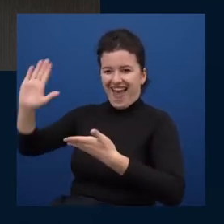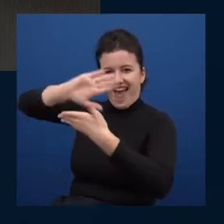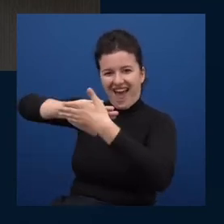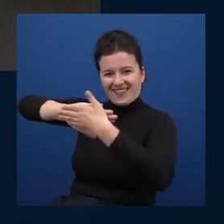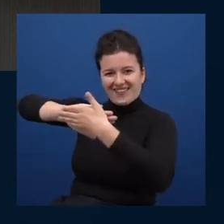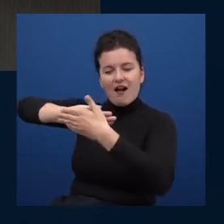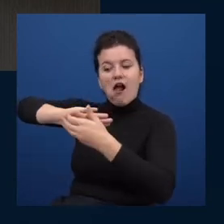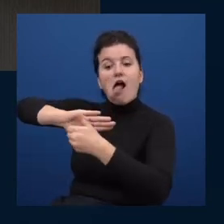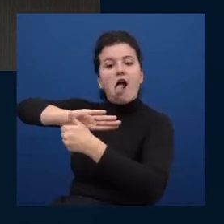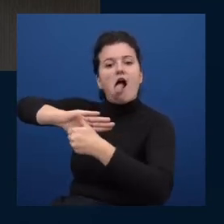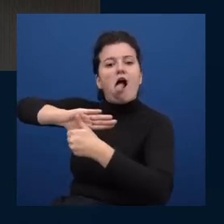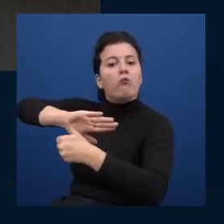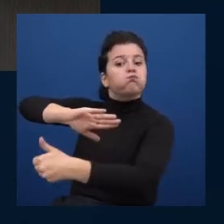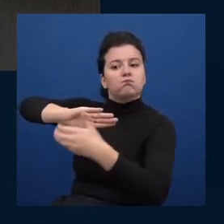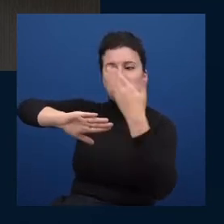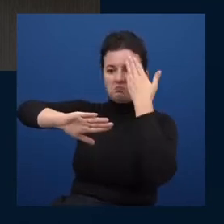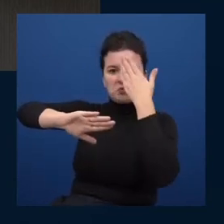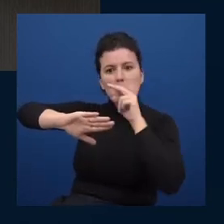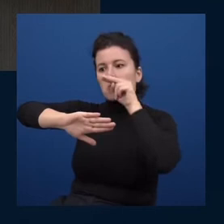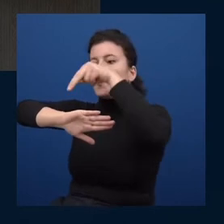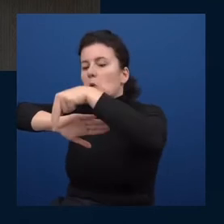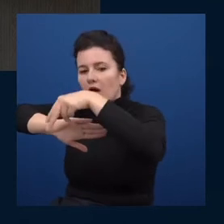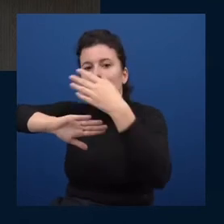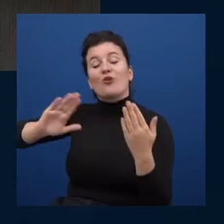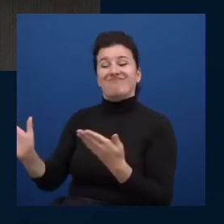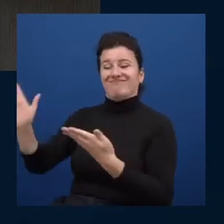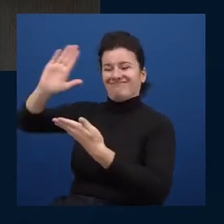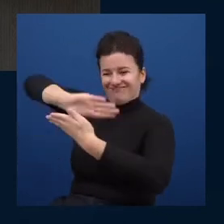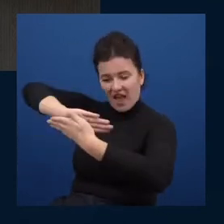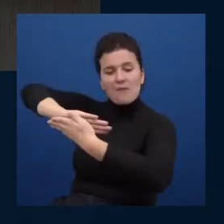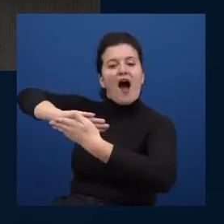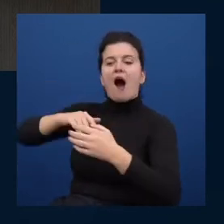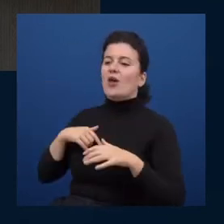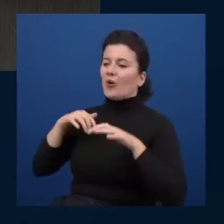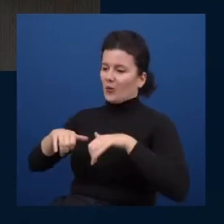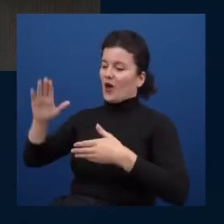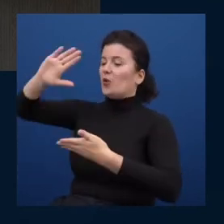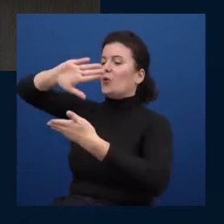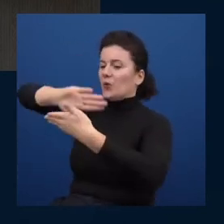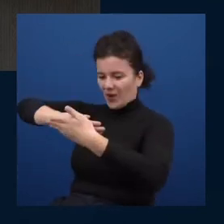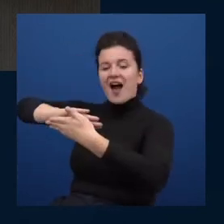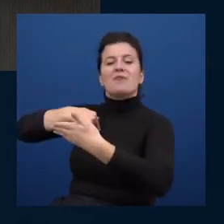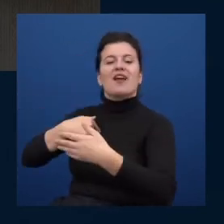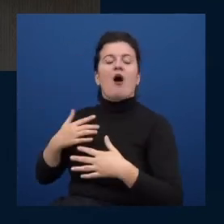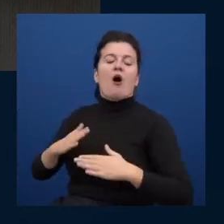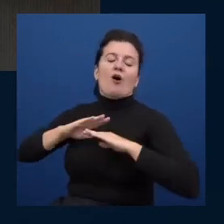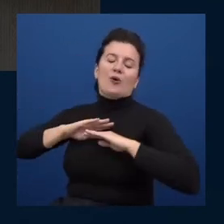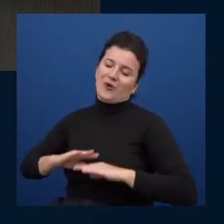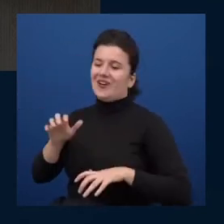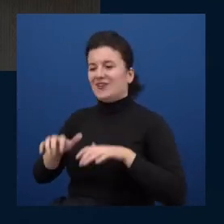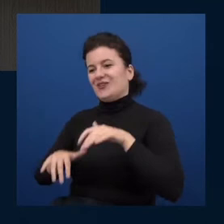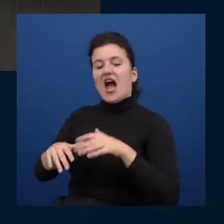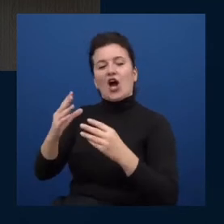in doing that they make our lives easier and in doing that they hide complexity from people who are trying to learn about